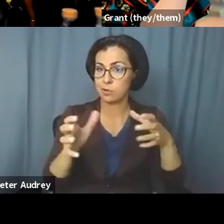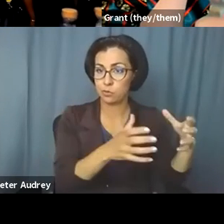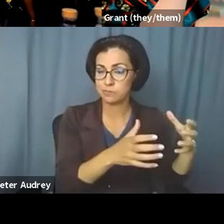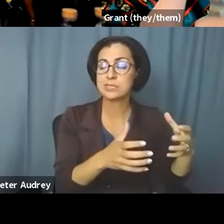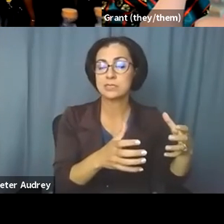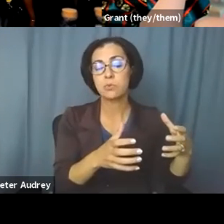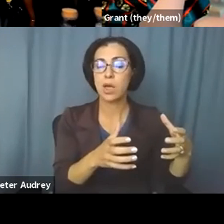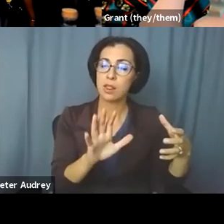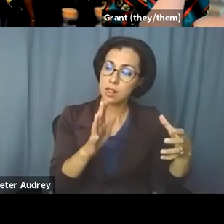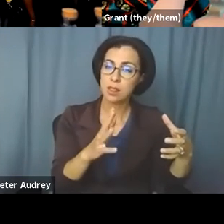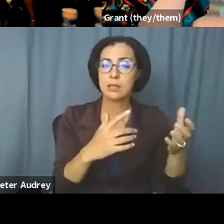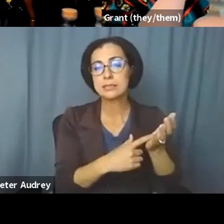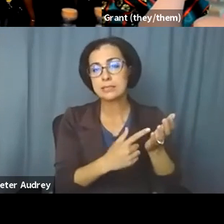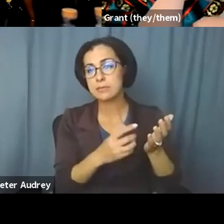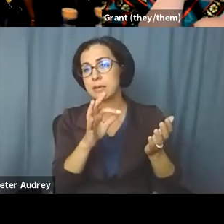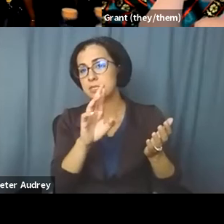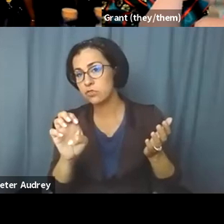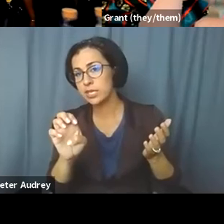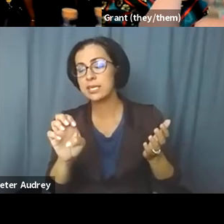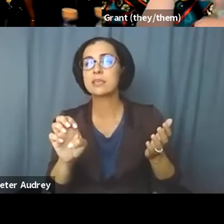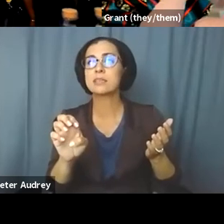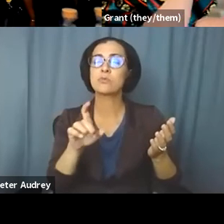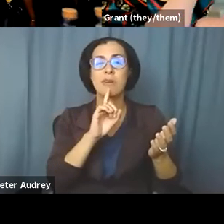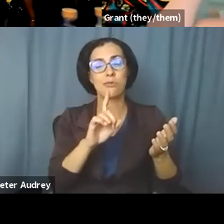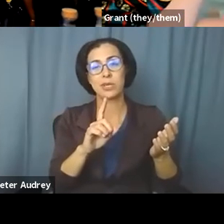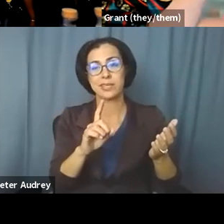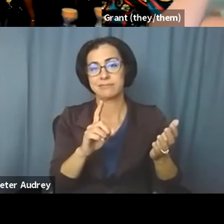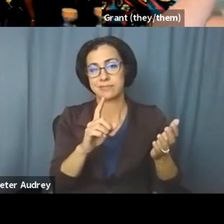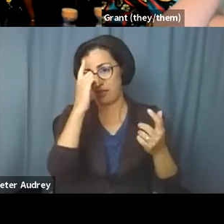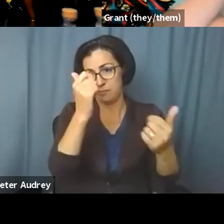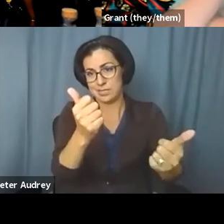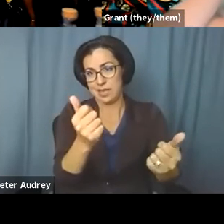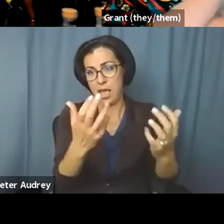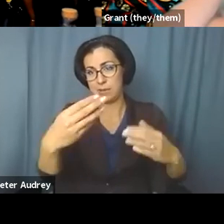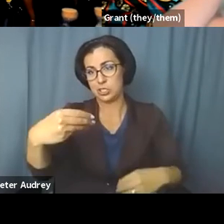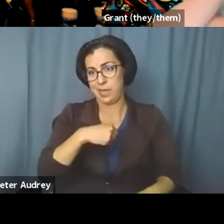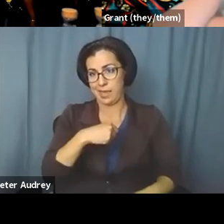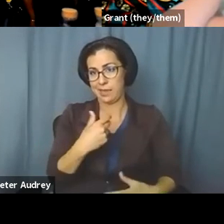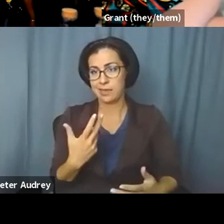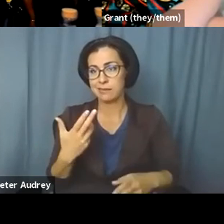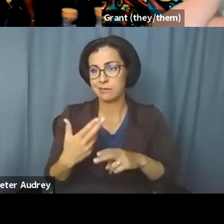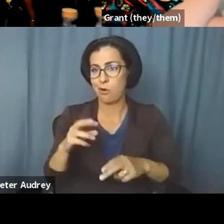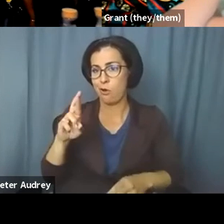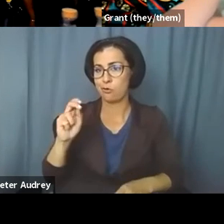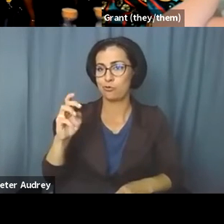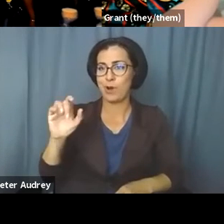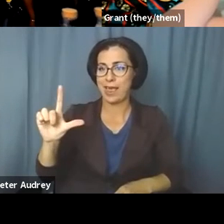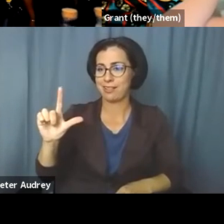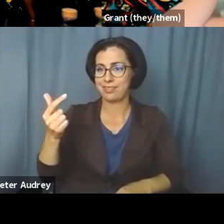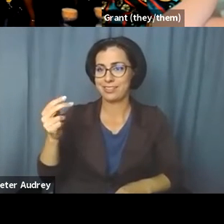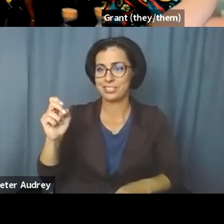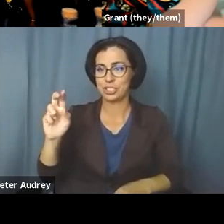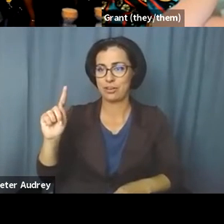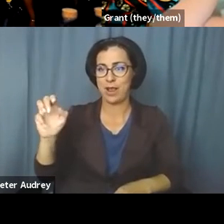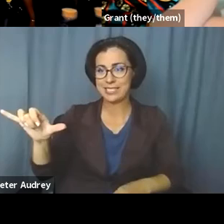I work on a radical generosity model. Basically folks get to pay me whatever they want. And when it comes to BIPOC and disabled